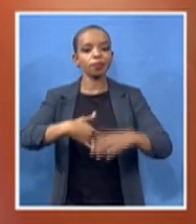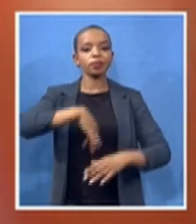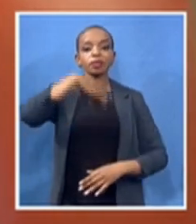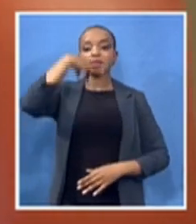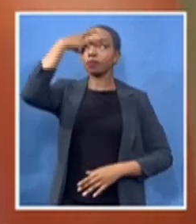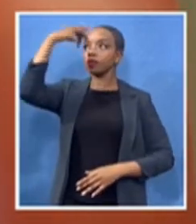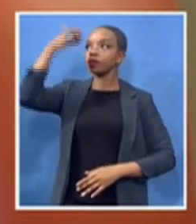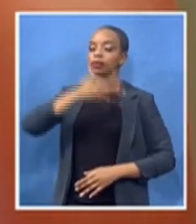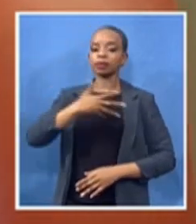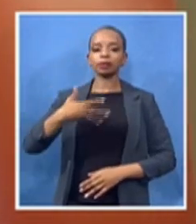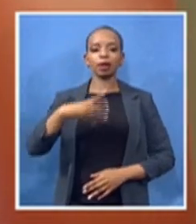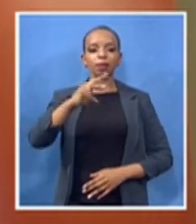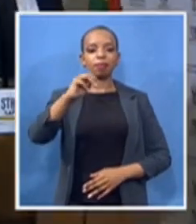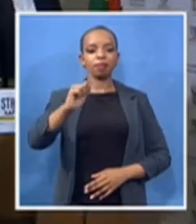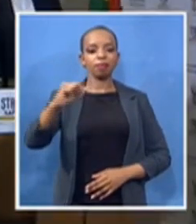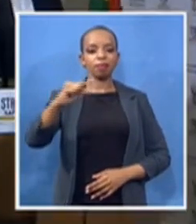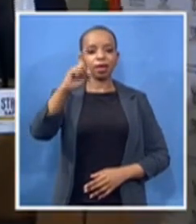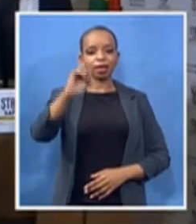amanda